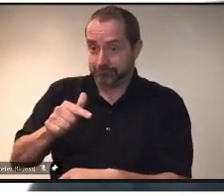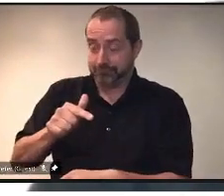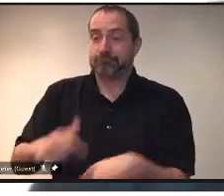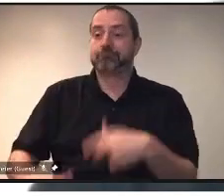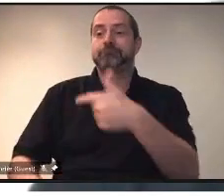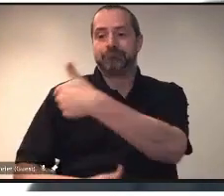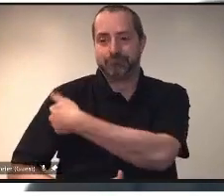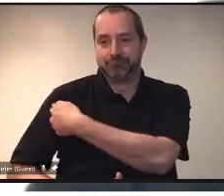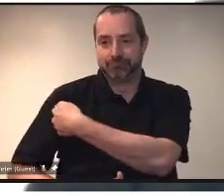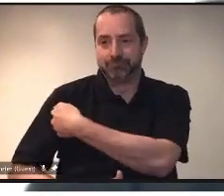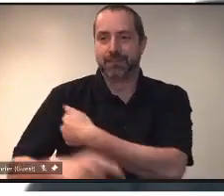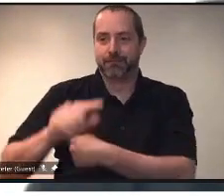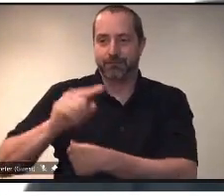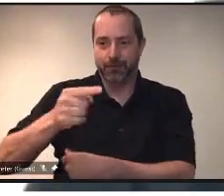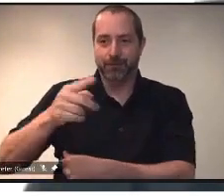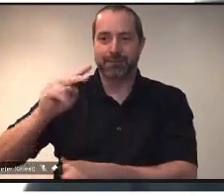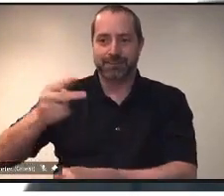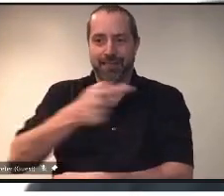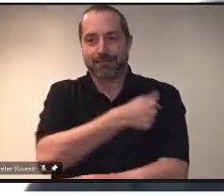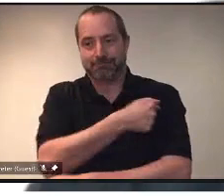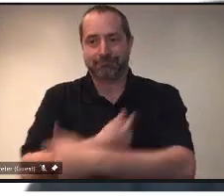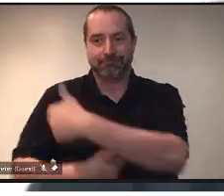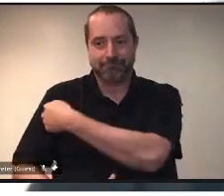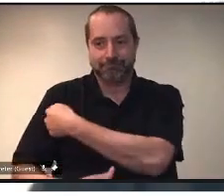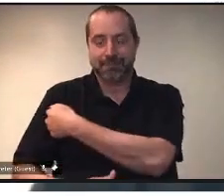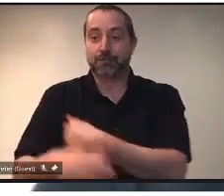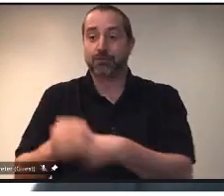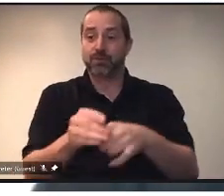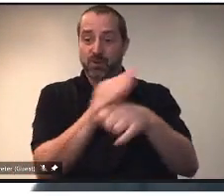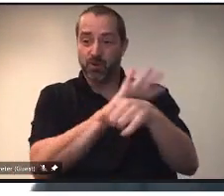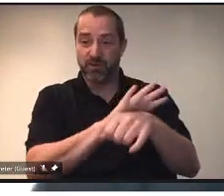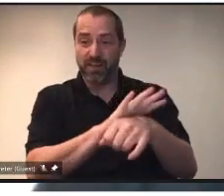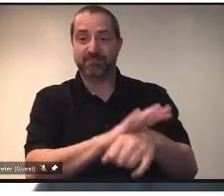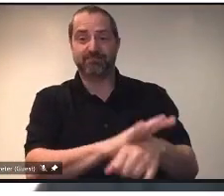to COVID and have a great summer, Saskatchewan. Dr. Shahab.